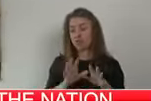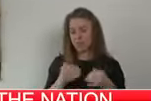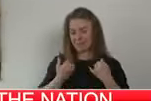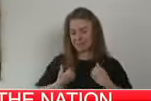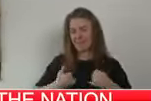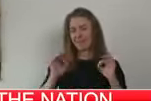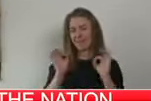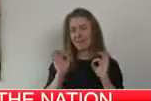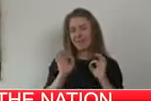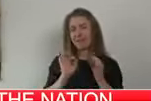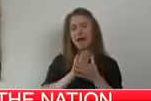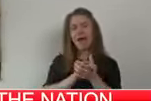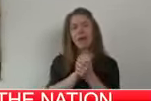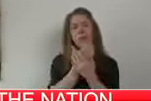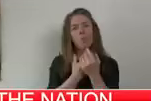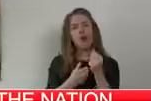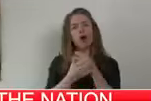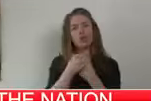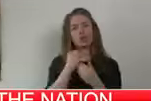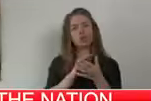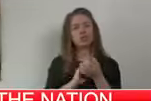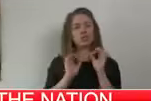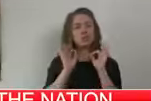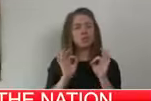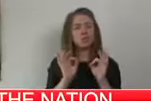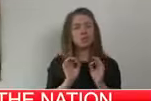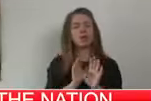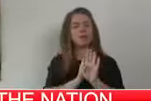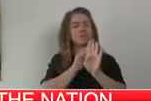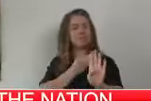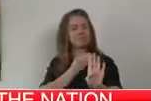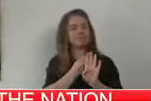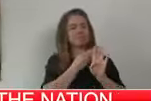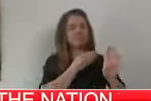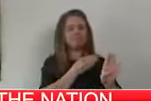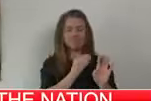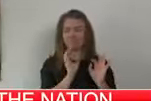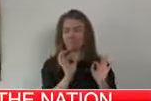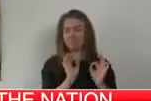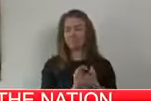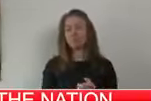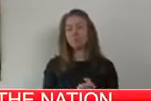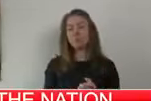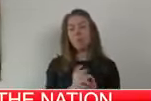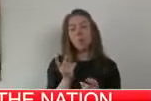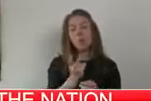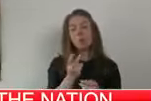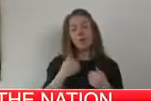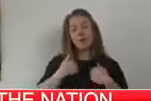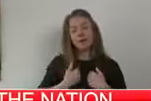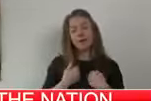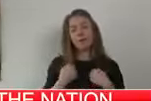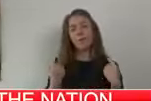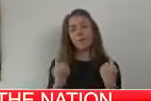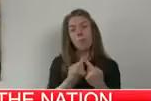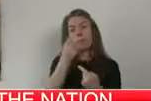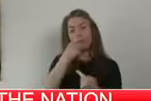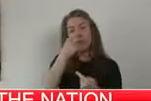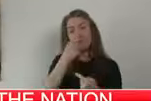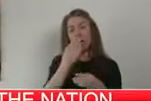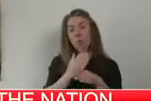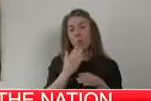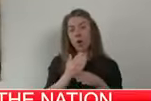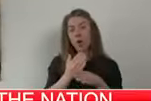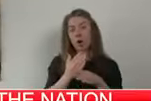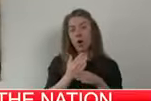are using good hand washing practices and you're keeping your distance. We also need everyone to start working